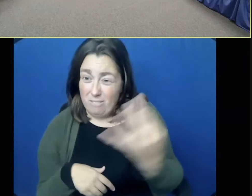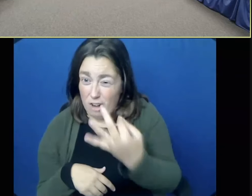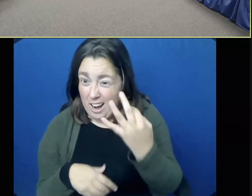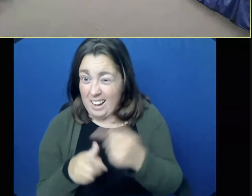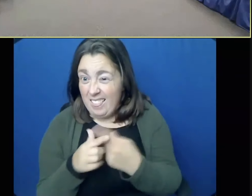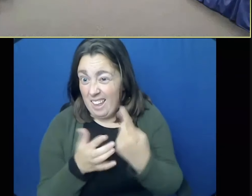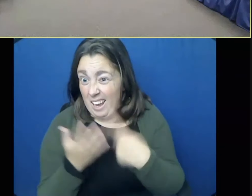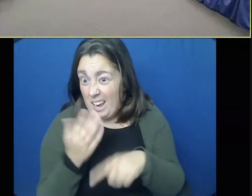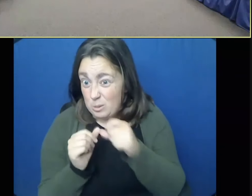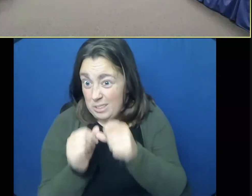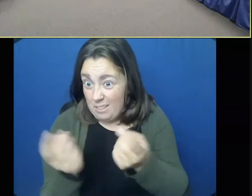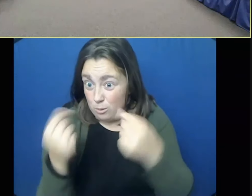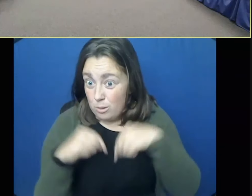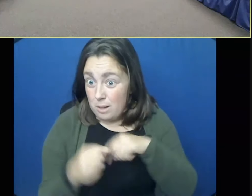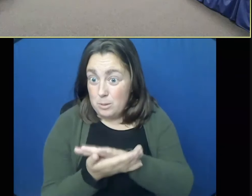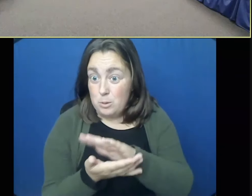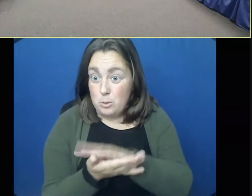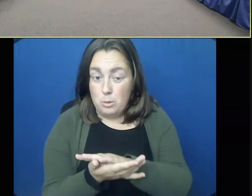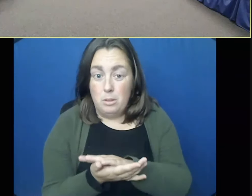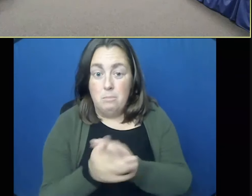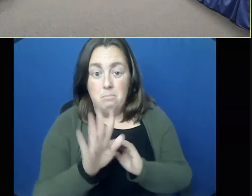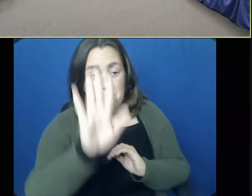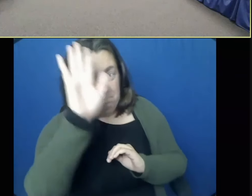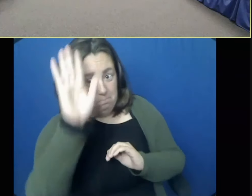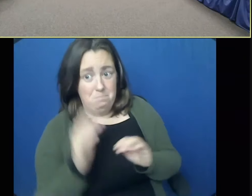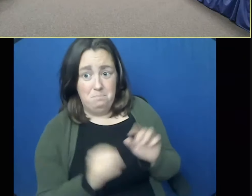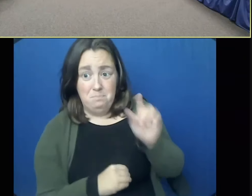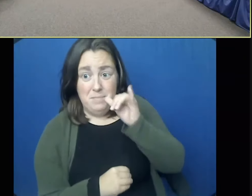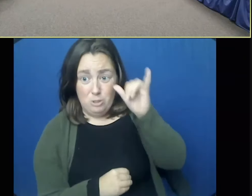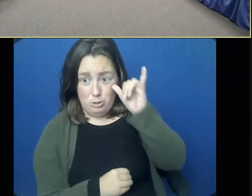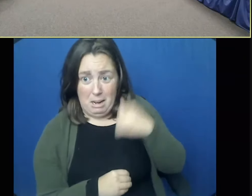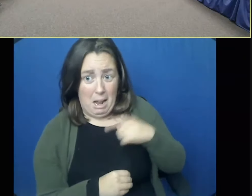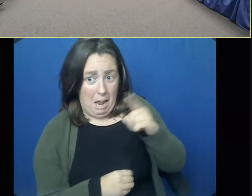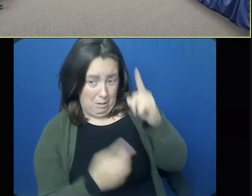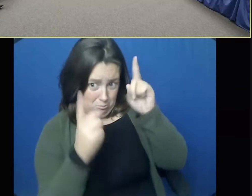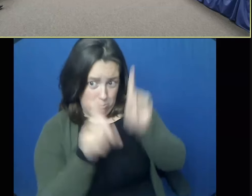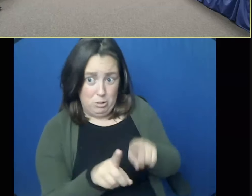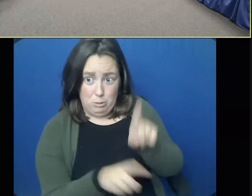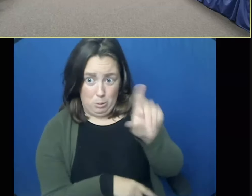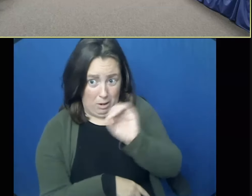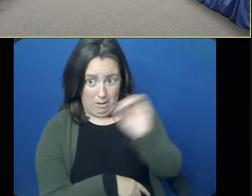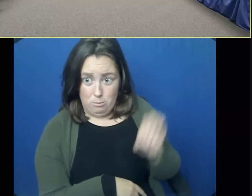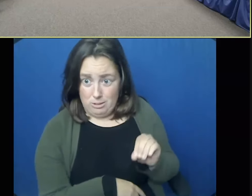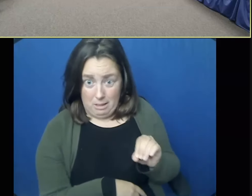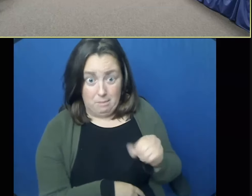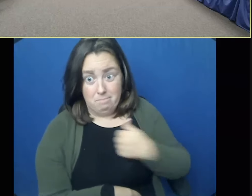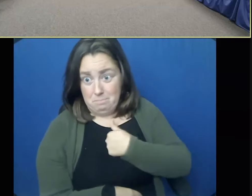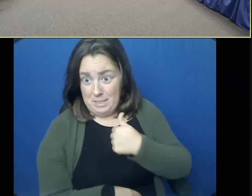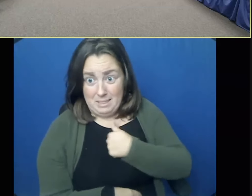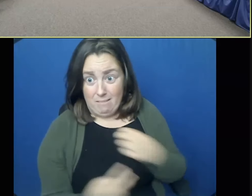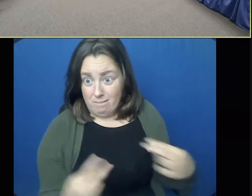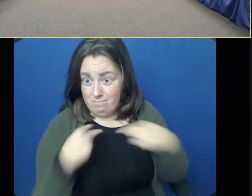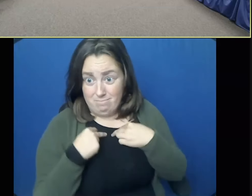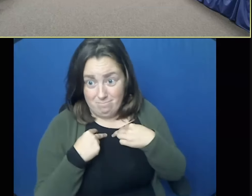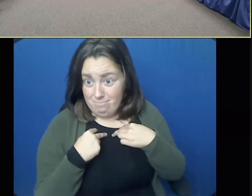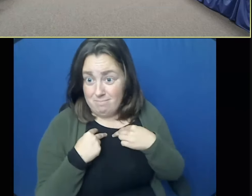Just, just on the record, I, I 100% agree with yesterday's call. Um, I myself was not able to get out of mystery,